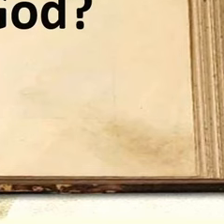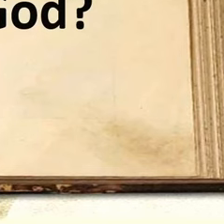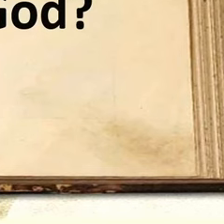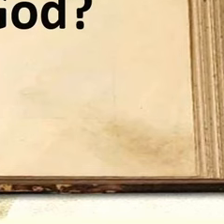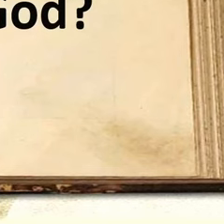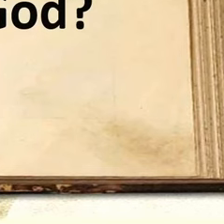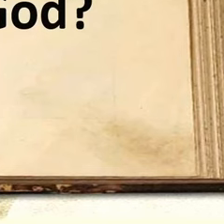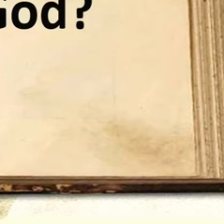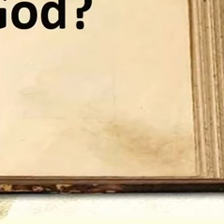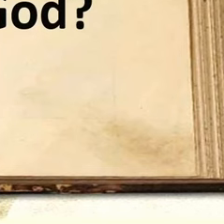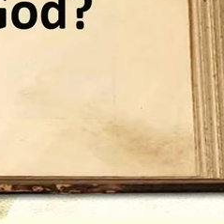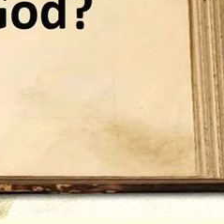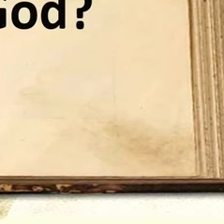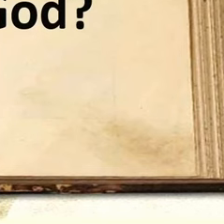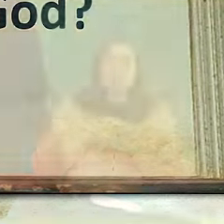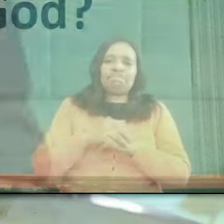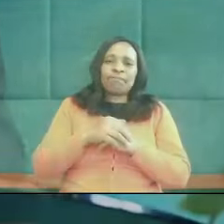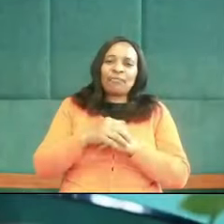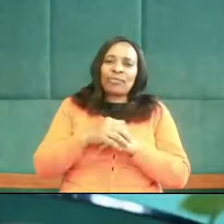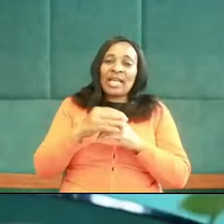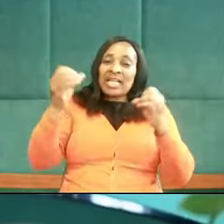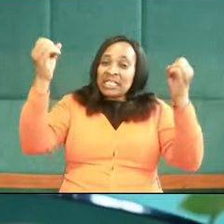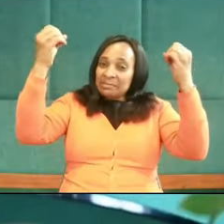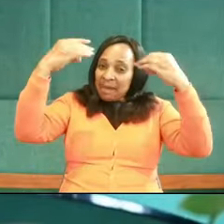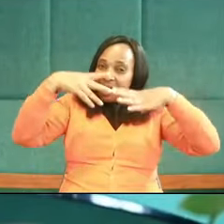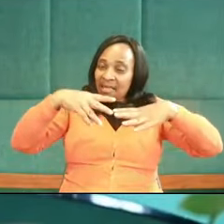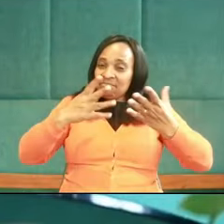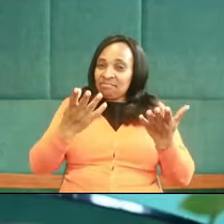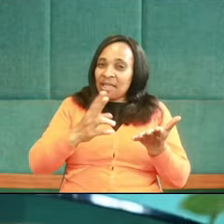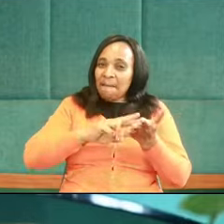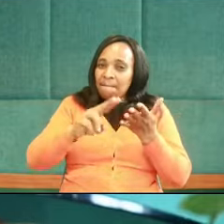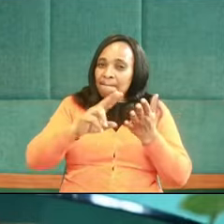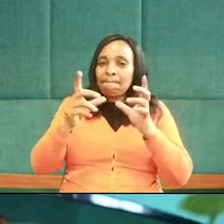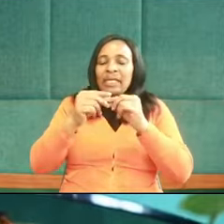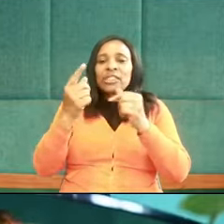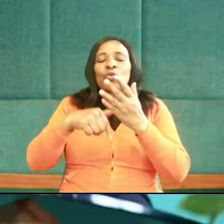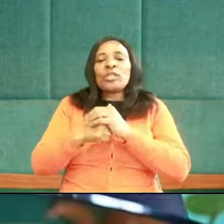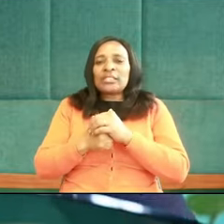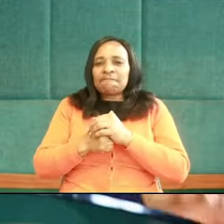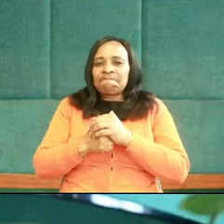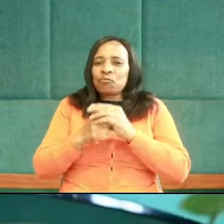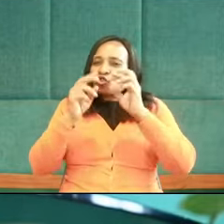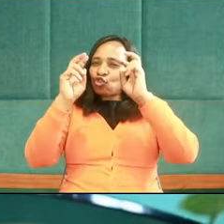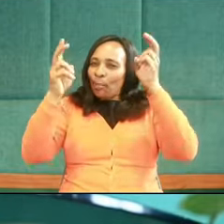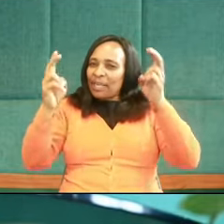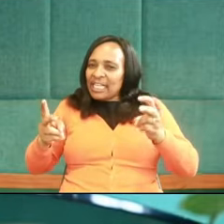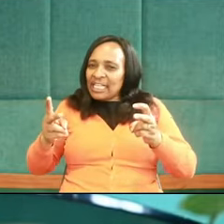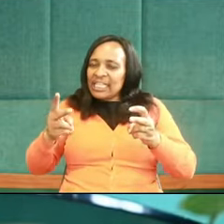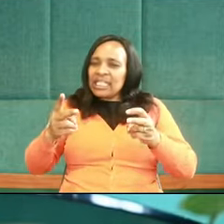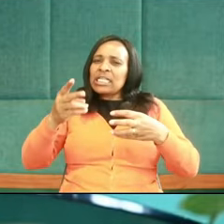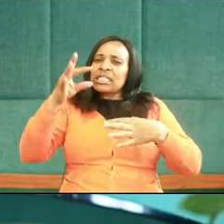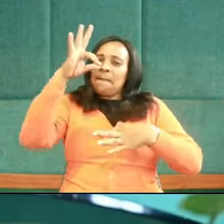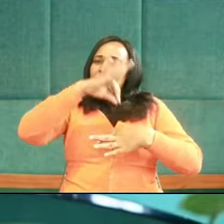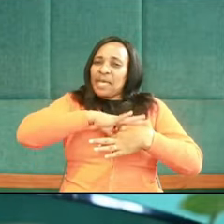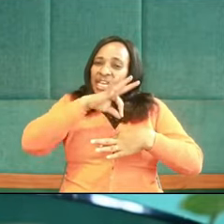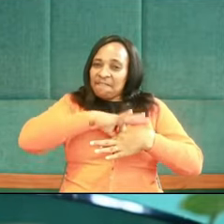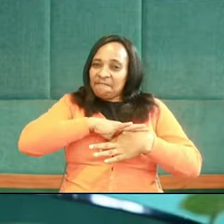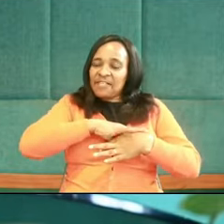God. Inspired by this text, our message today is captioned, Priorities